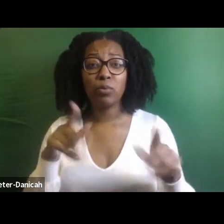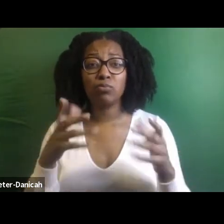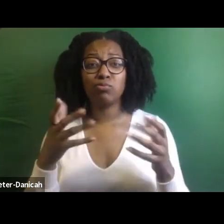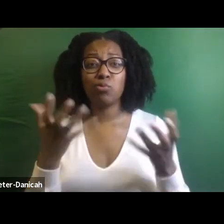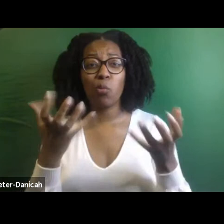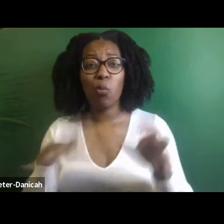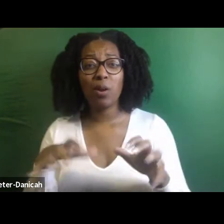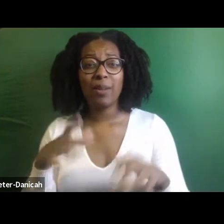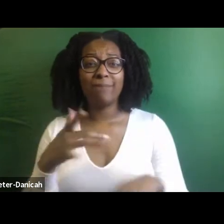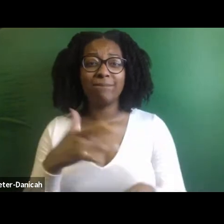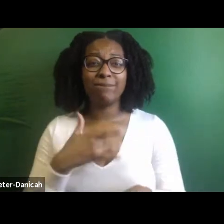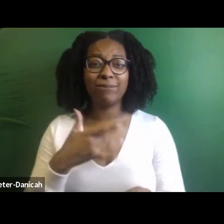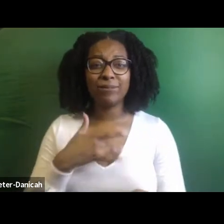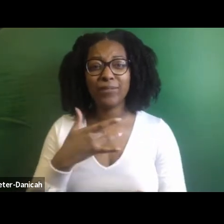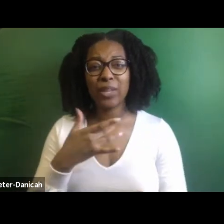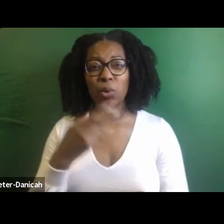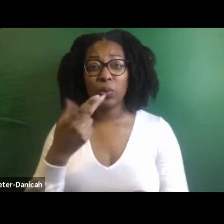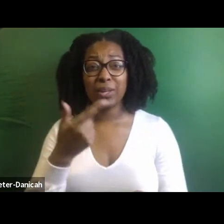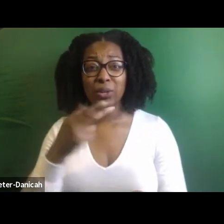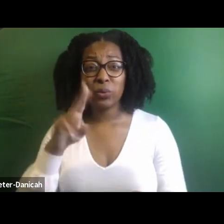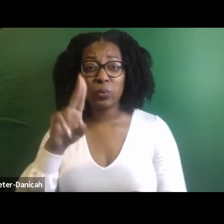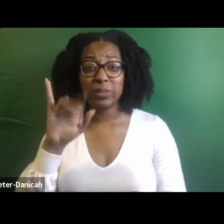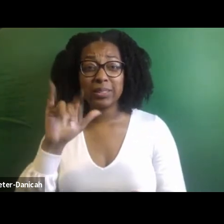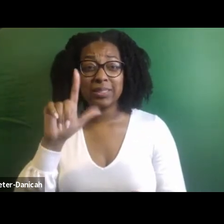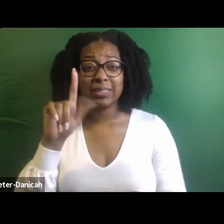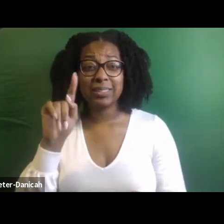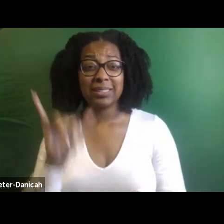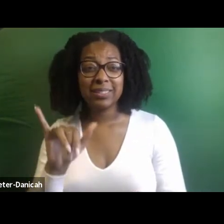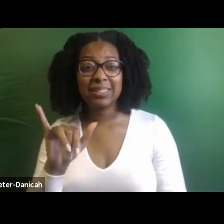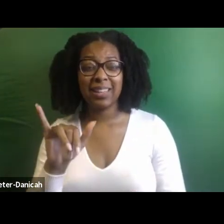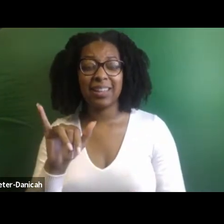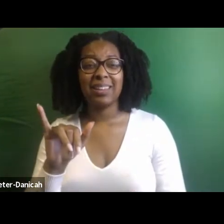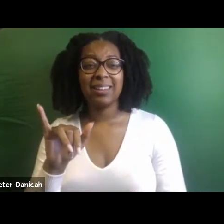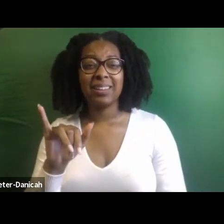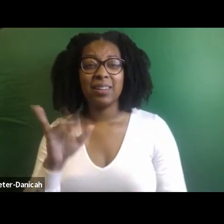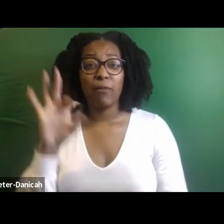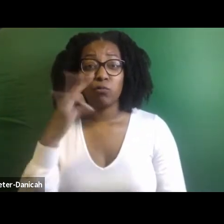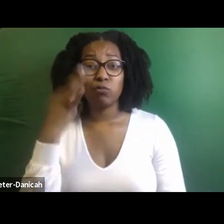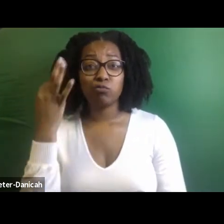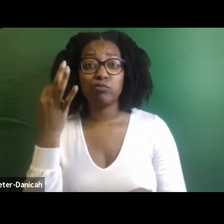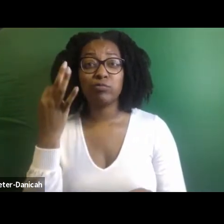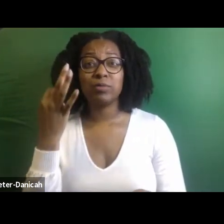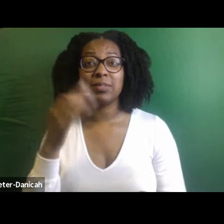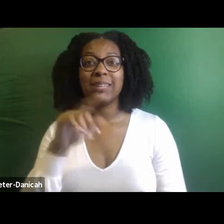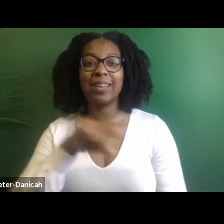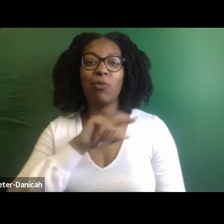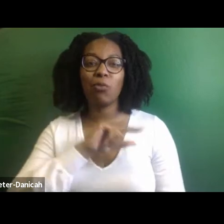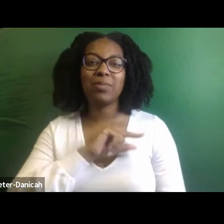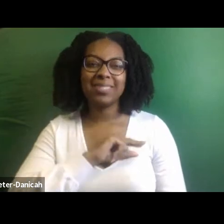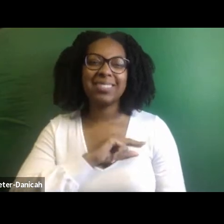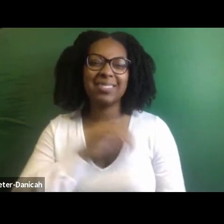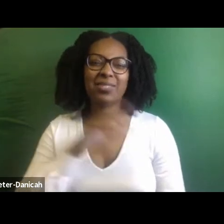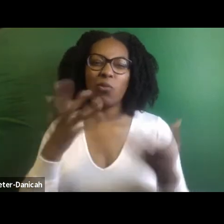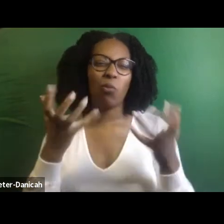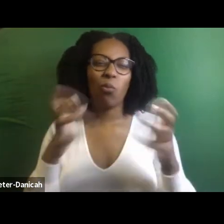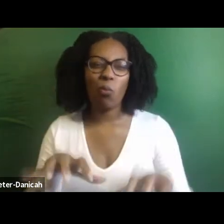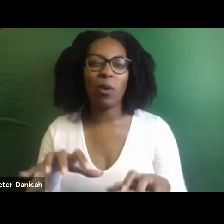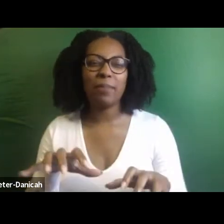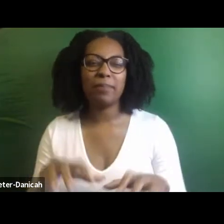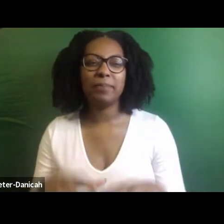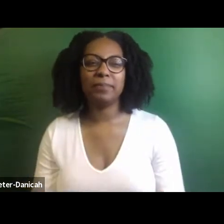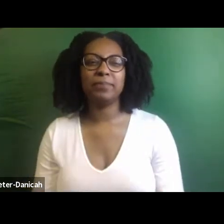we are united liberty, equality and, and